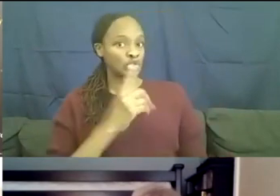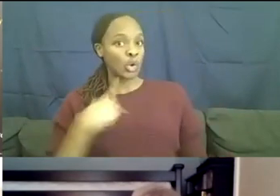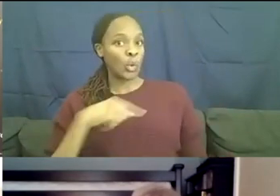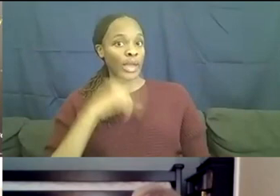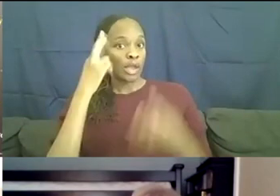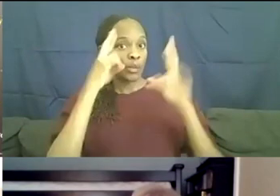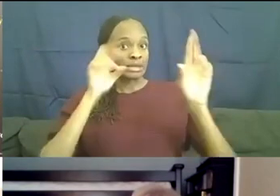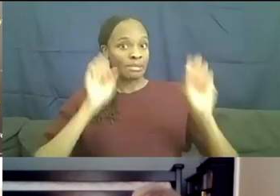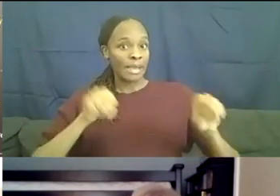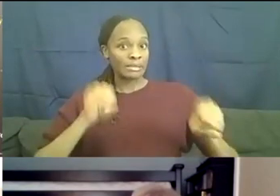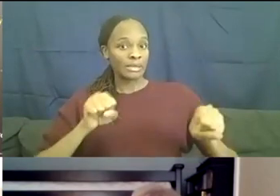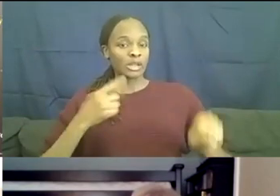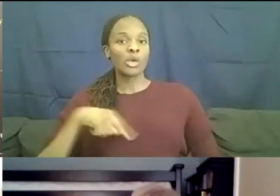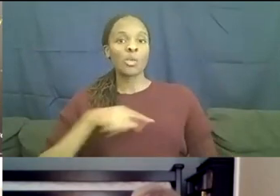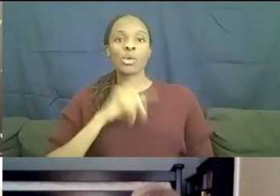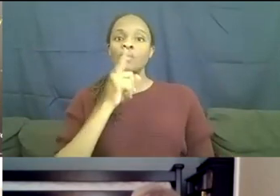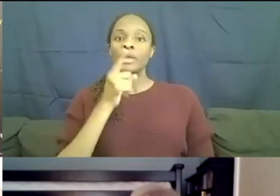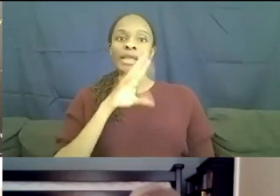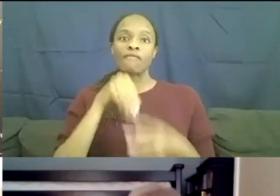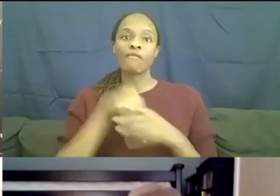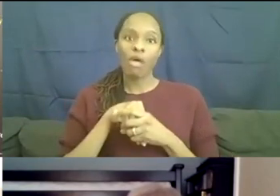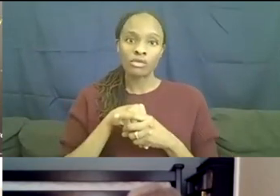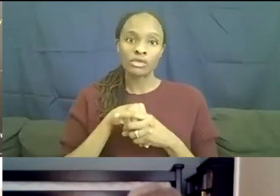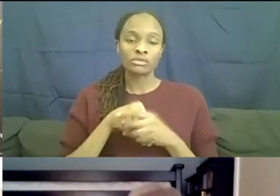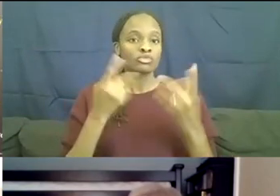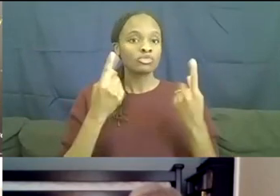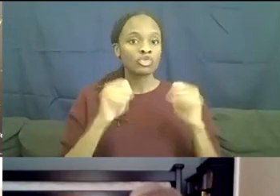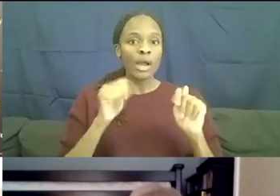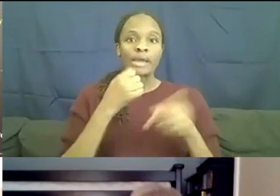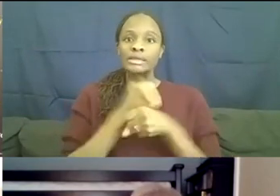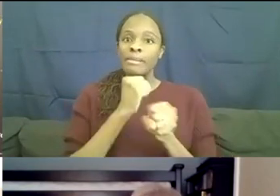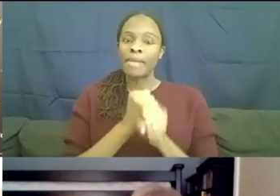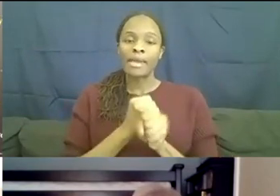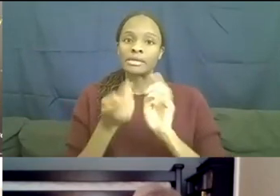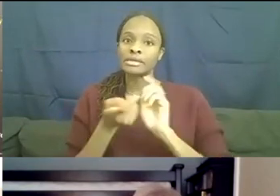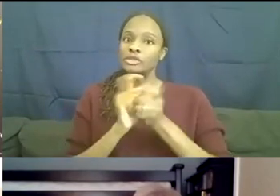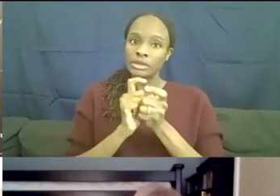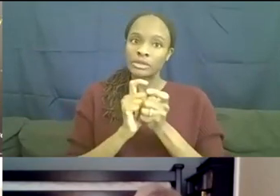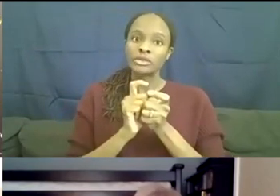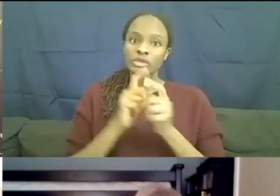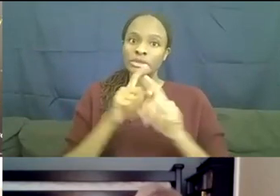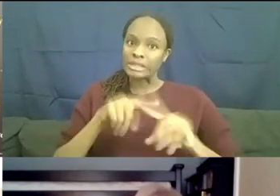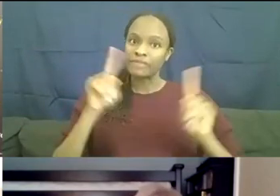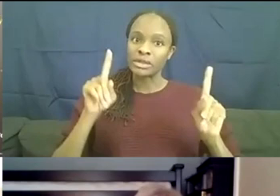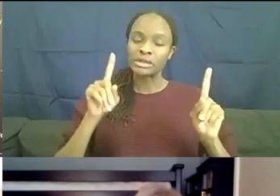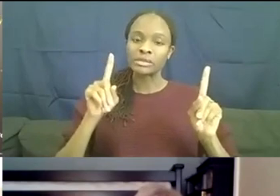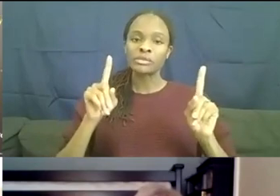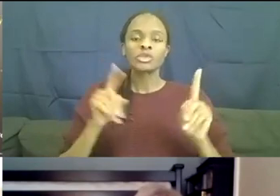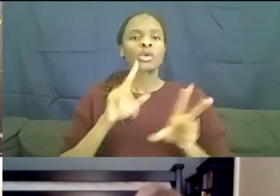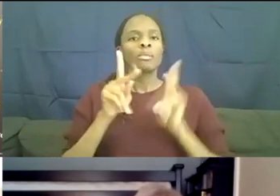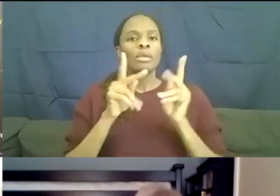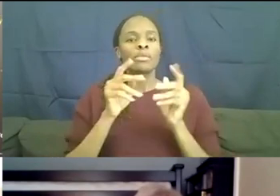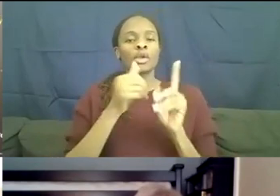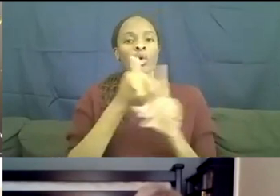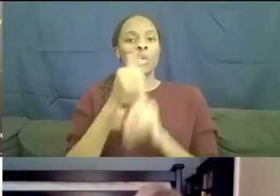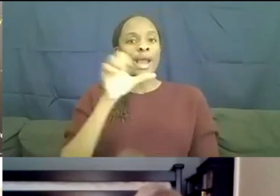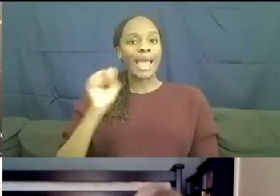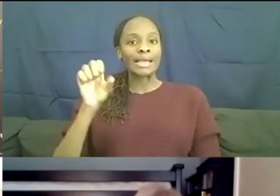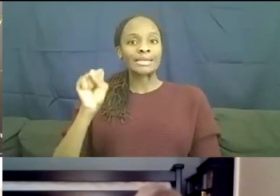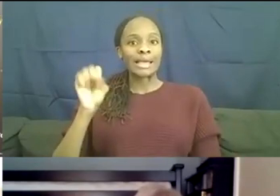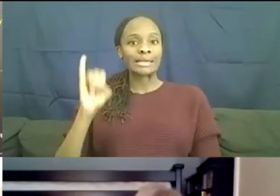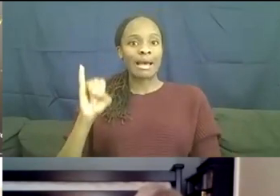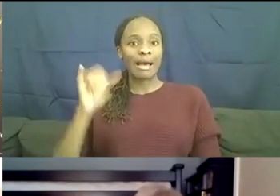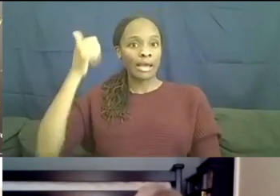were really involved with trying to, trying to make a difference. Um, so folks who are, you know, who are SSI recipients, for example,